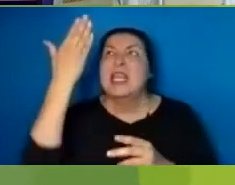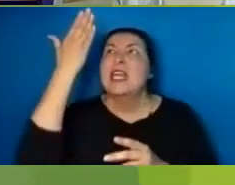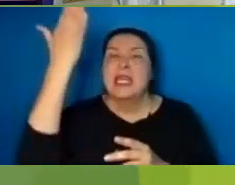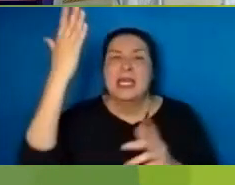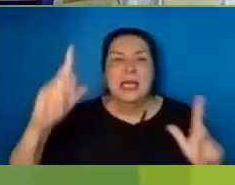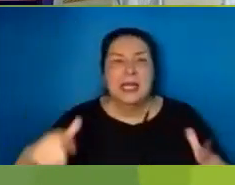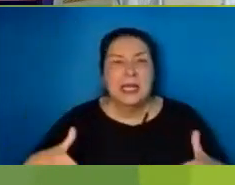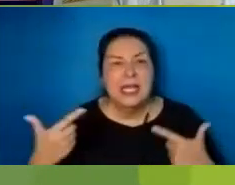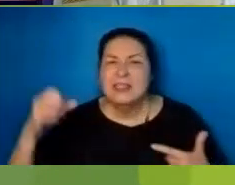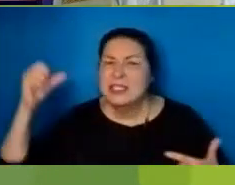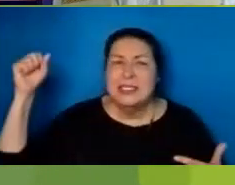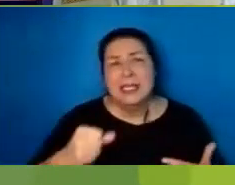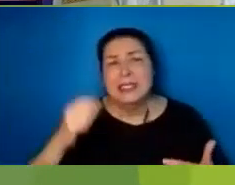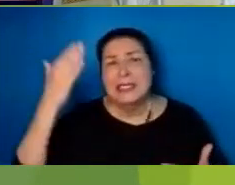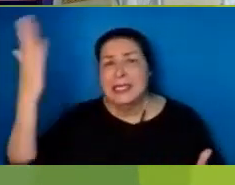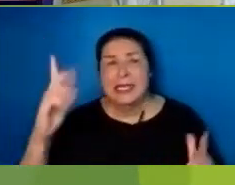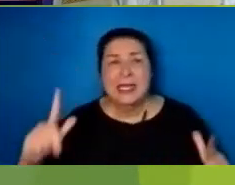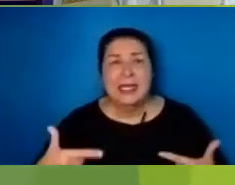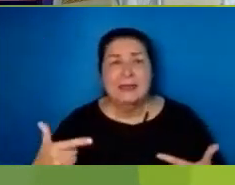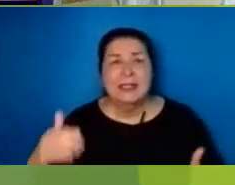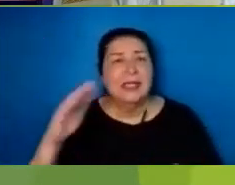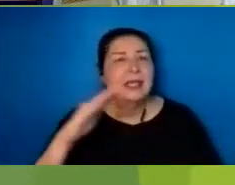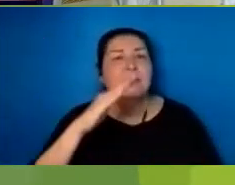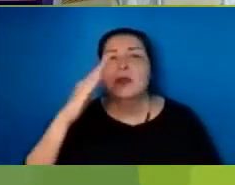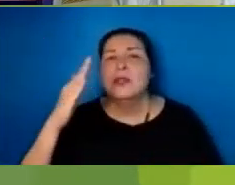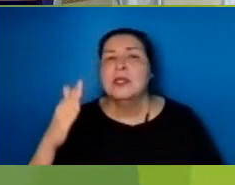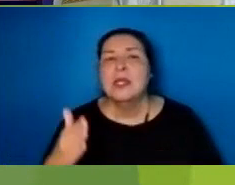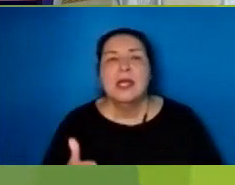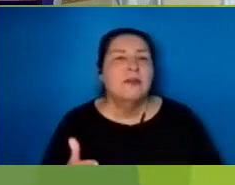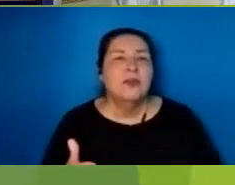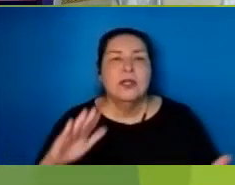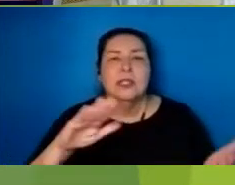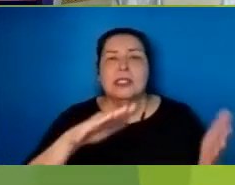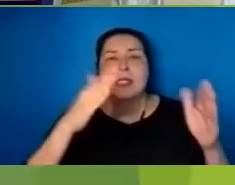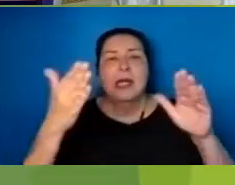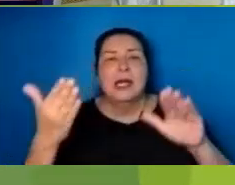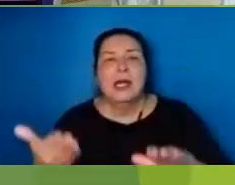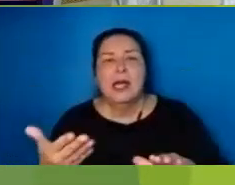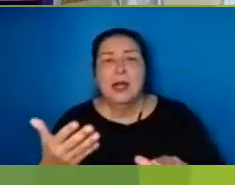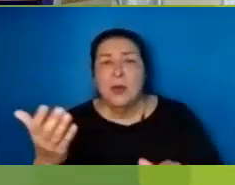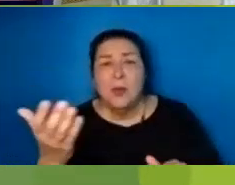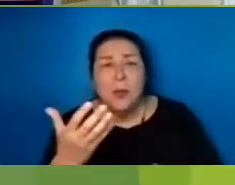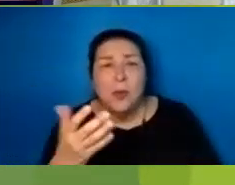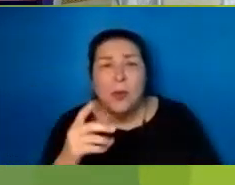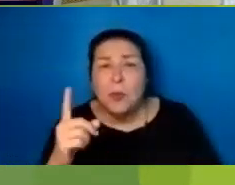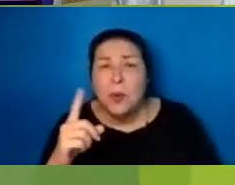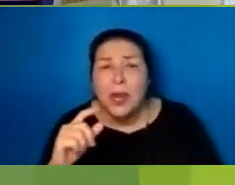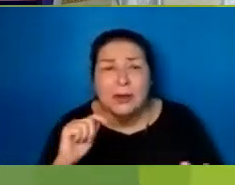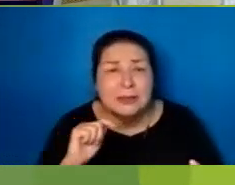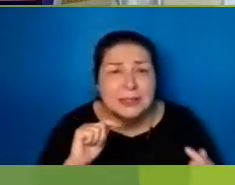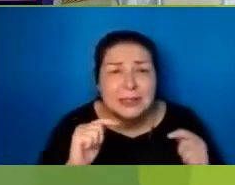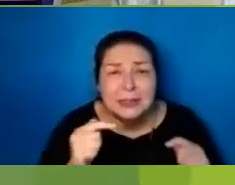and will nevermore die. Oh, where is your